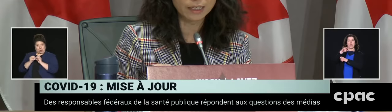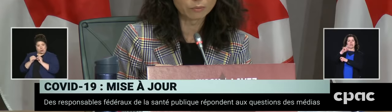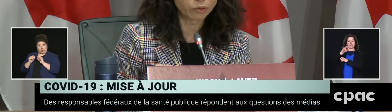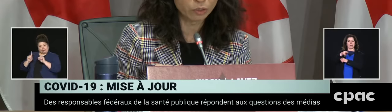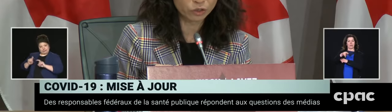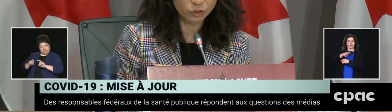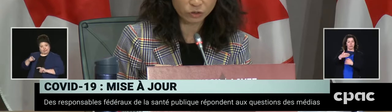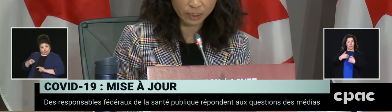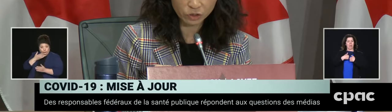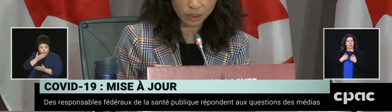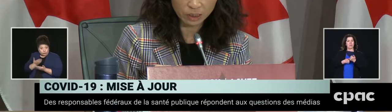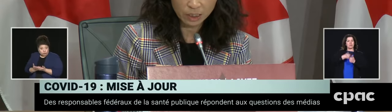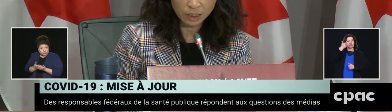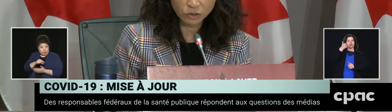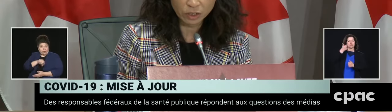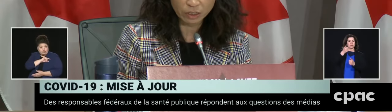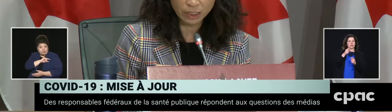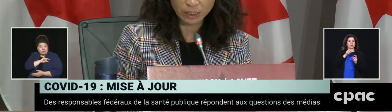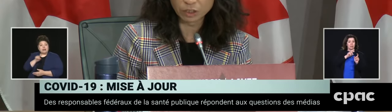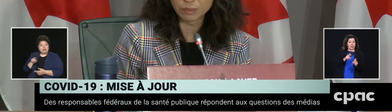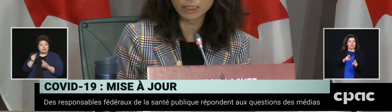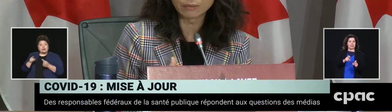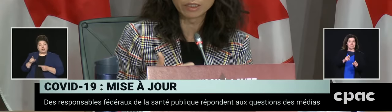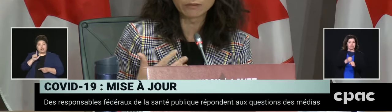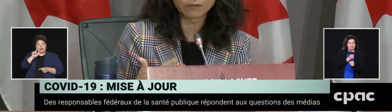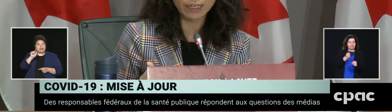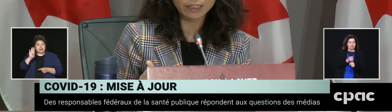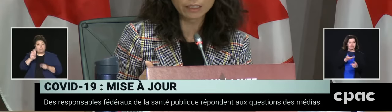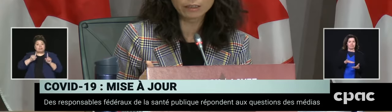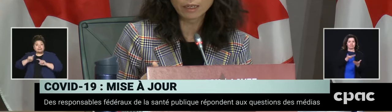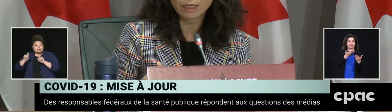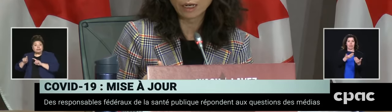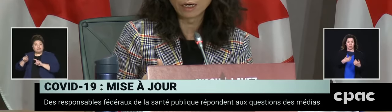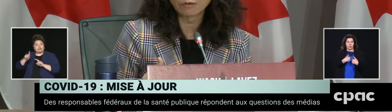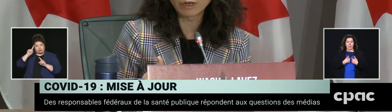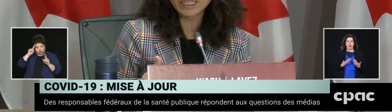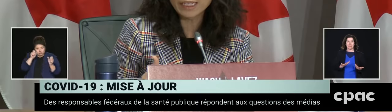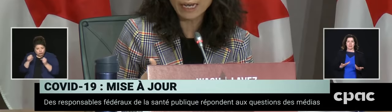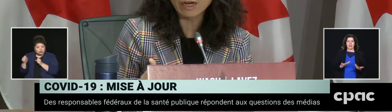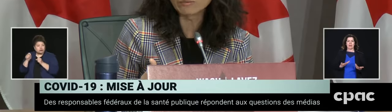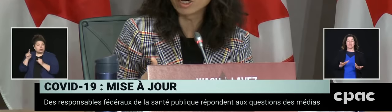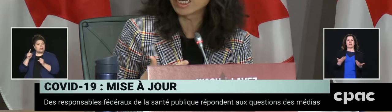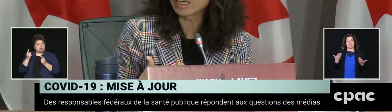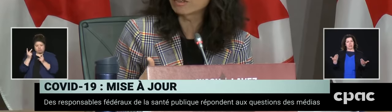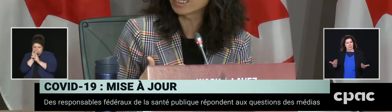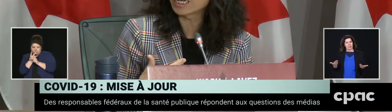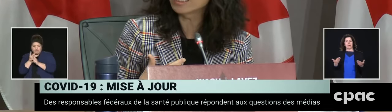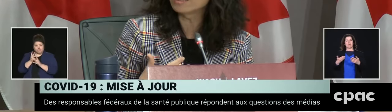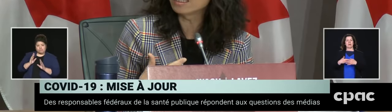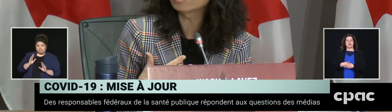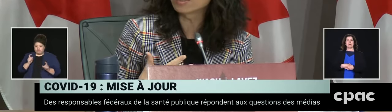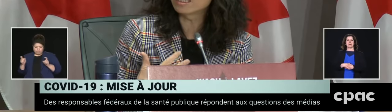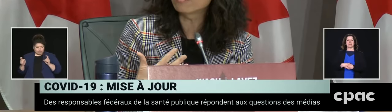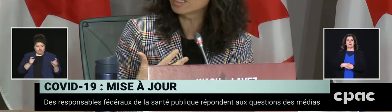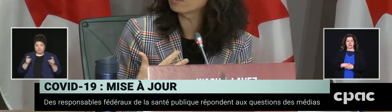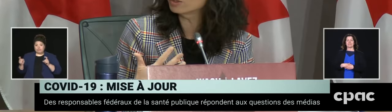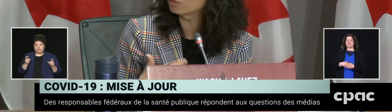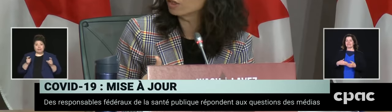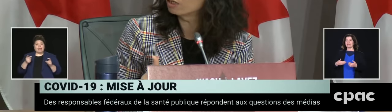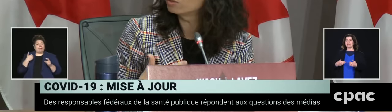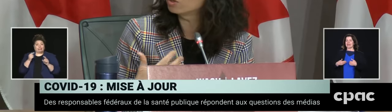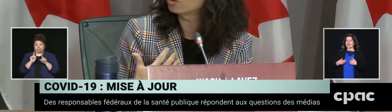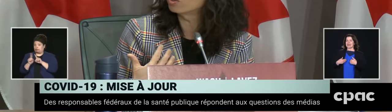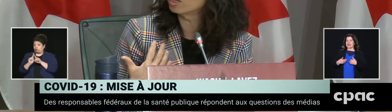testing approach or strategy. So it could be a number of different factors. Right now, I'm not hearing anything specific